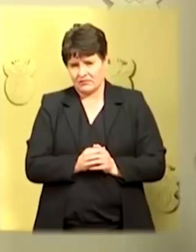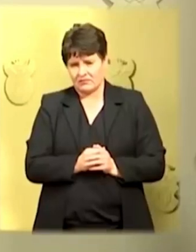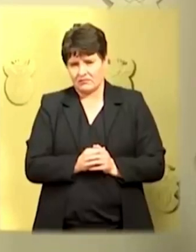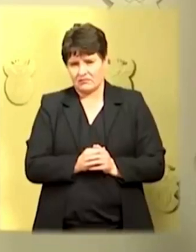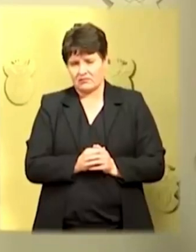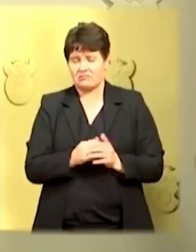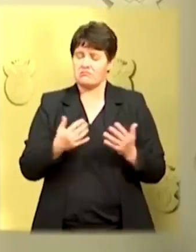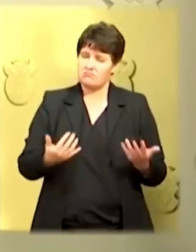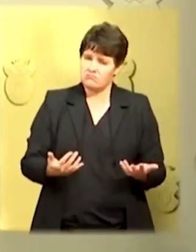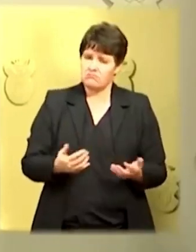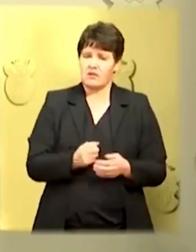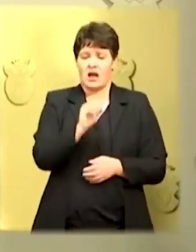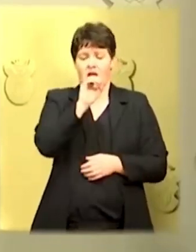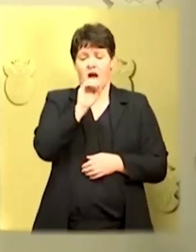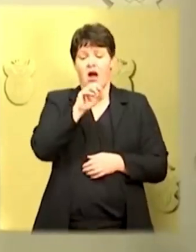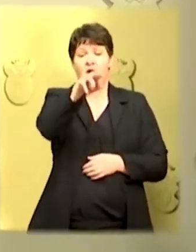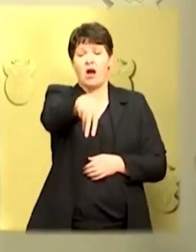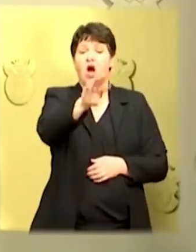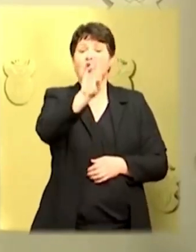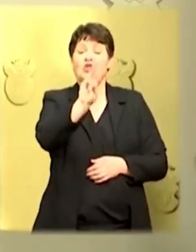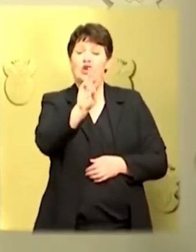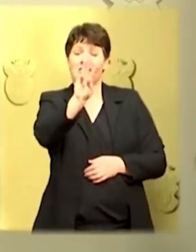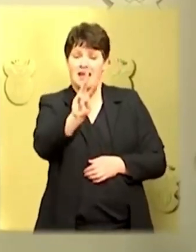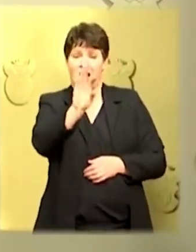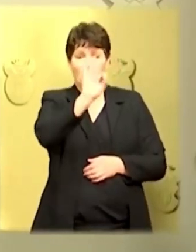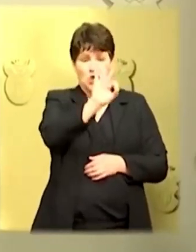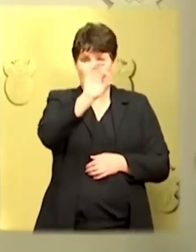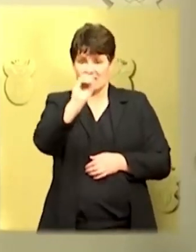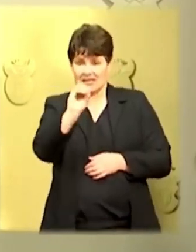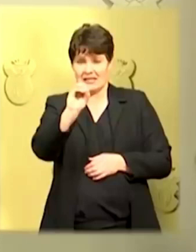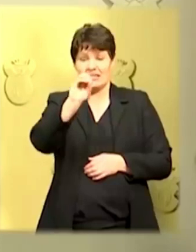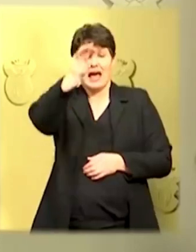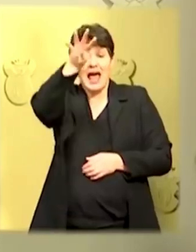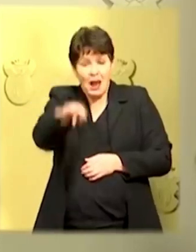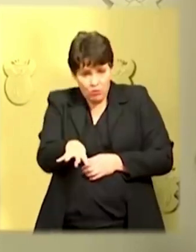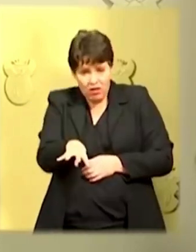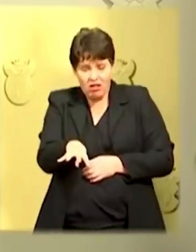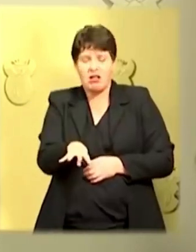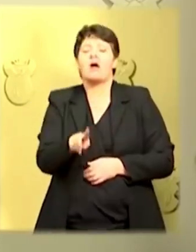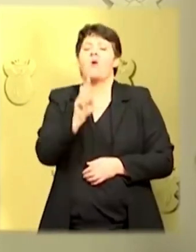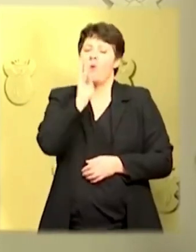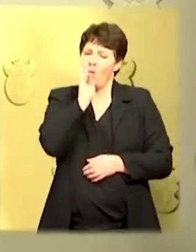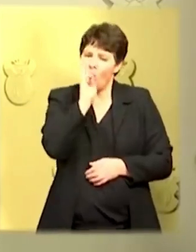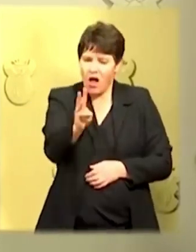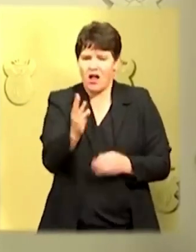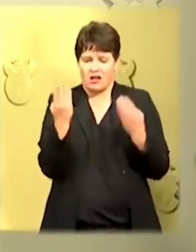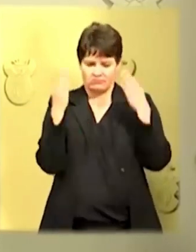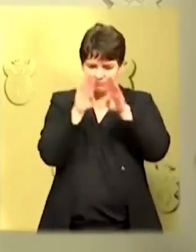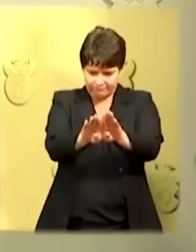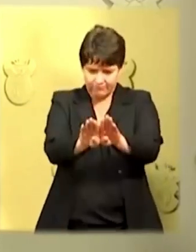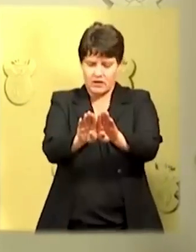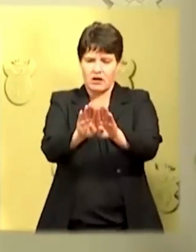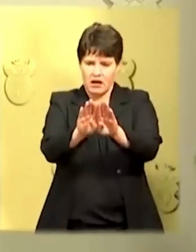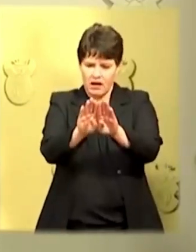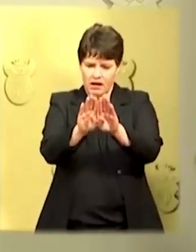Beyond Thursday the 30th of April, we should begin a gradual and phased